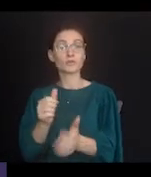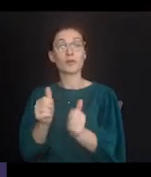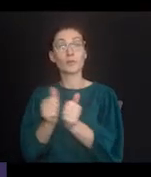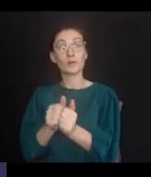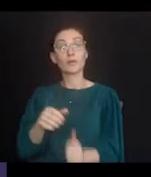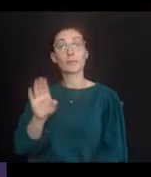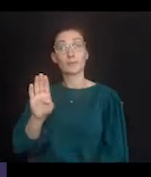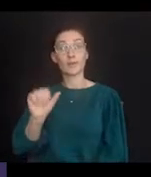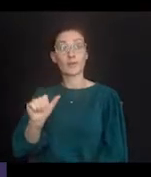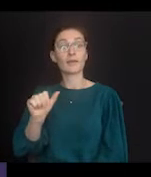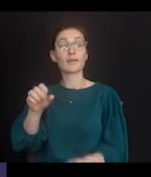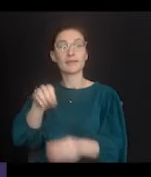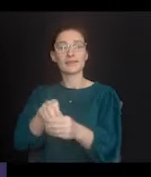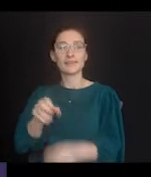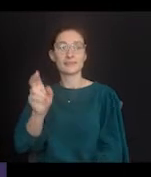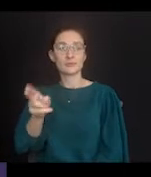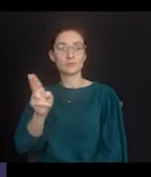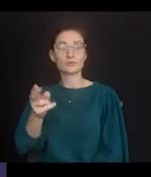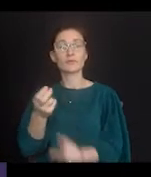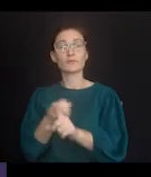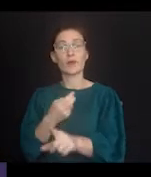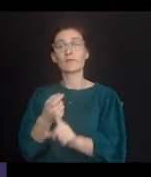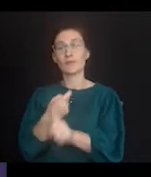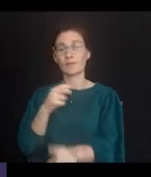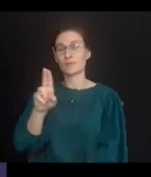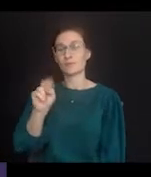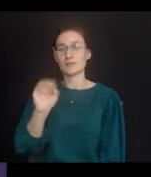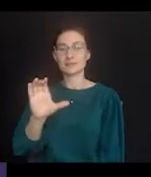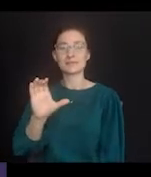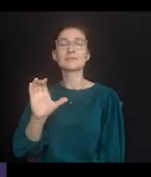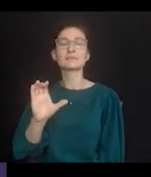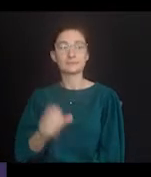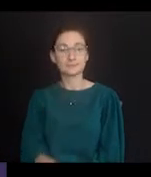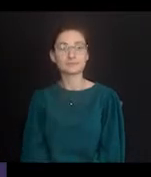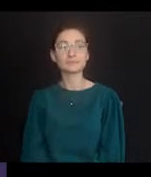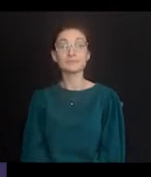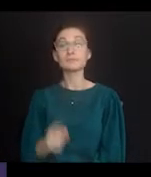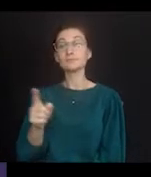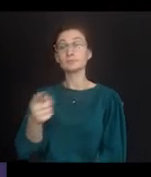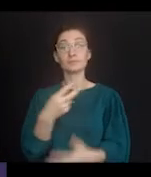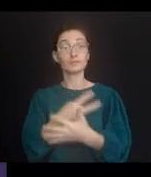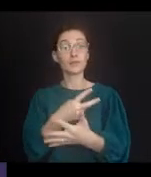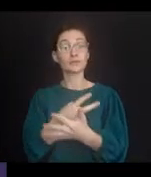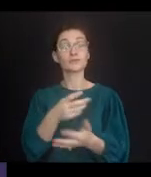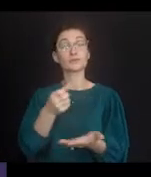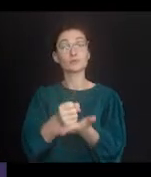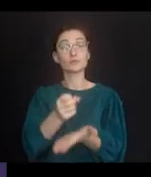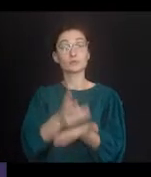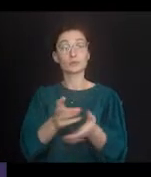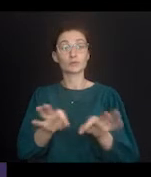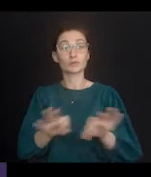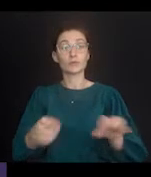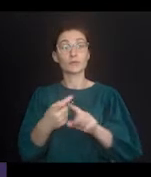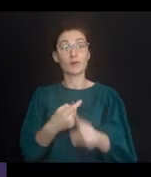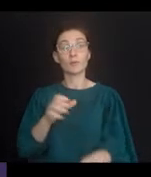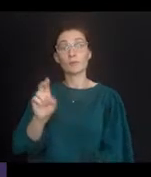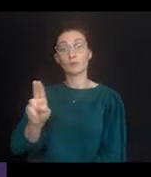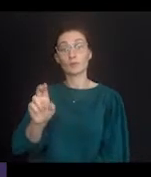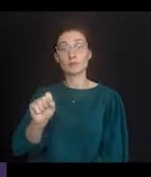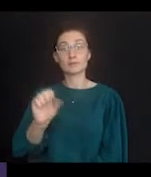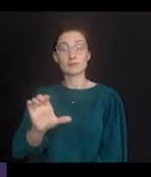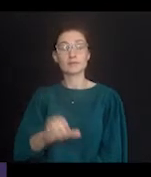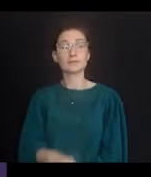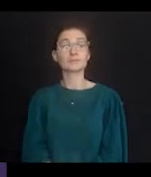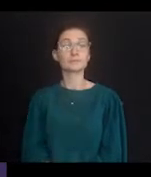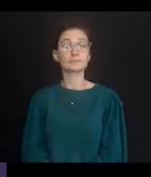Bachelor of Arts in History from UNC Chapel Hill, Go Tar Heels, and has a Master of Social Work degree from the University of South